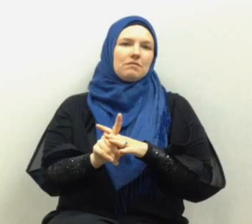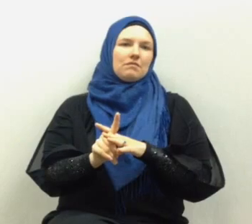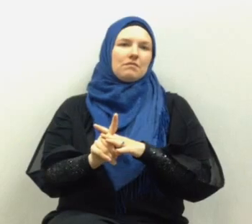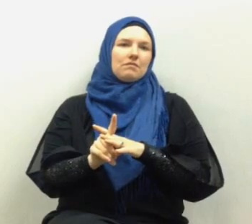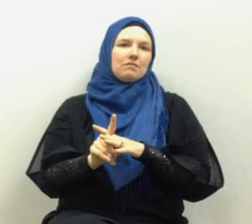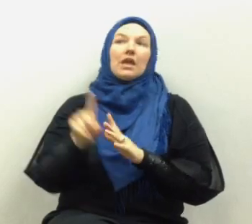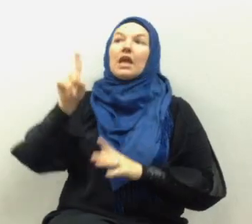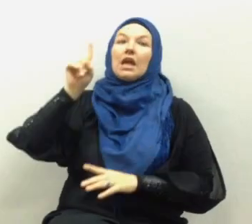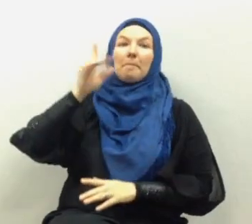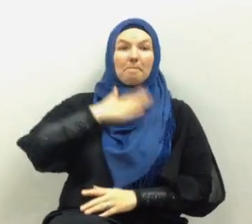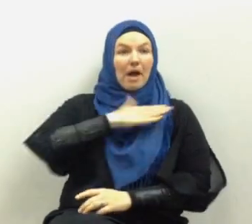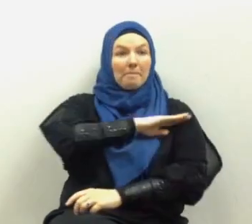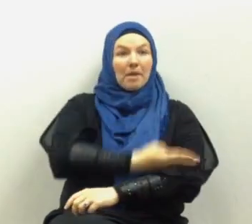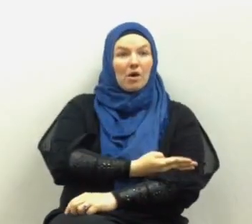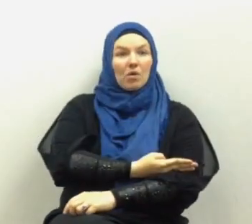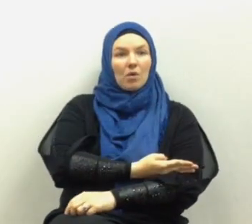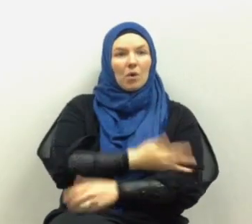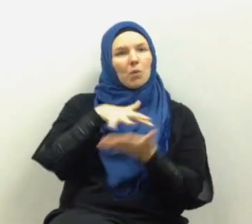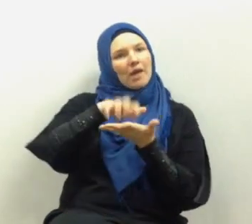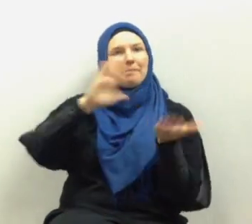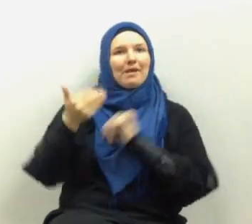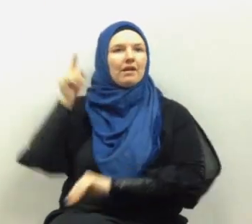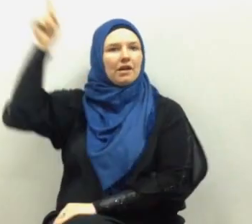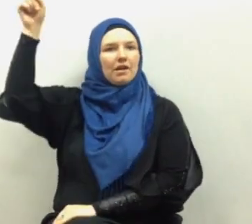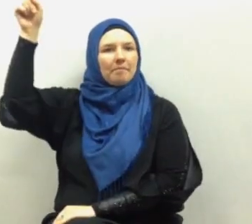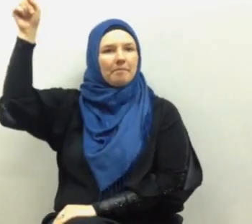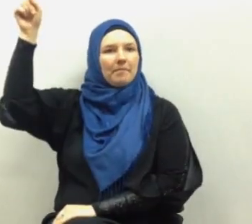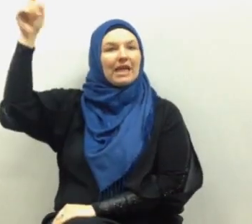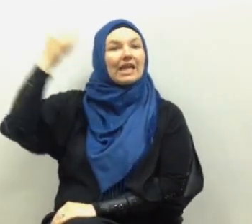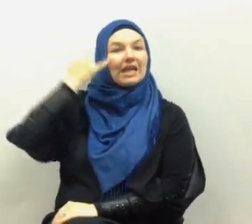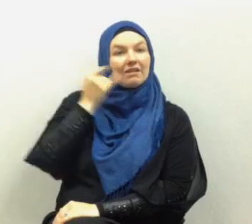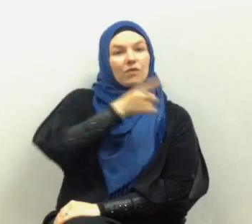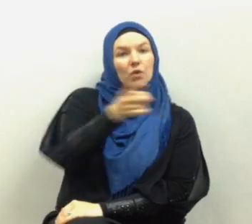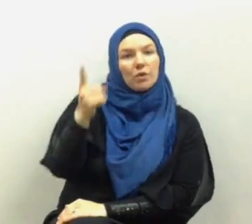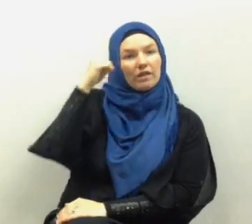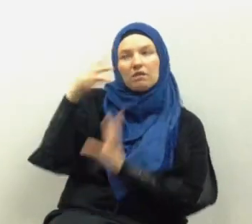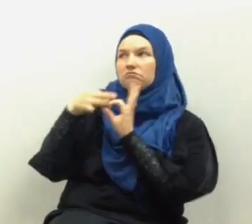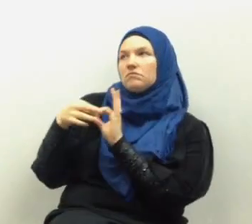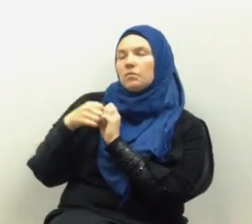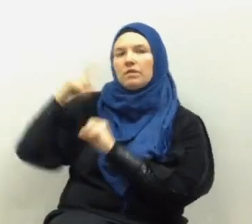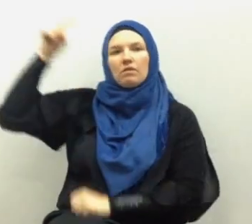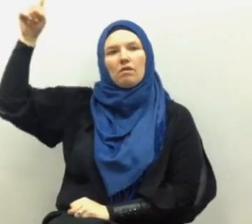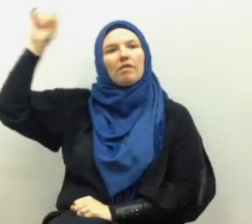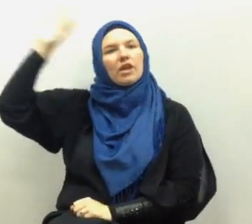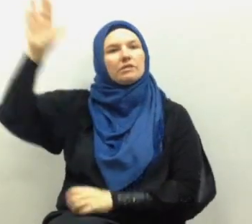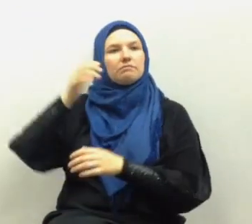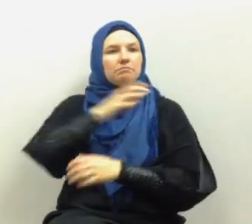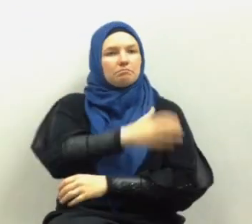power is over and above yours so you don't get arrogant with your material power